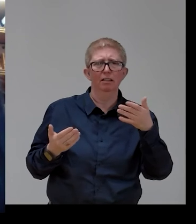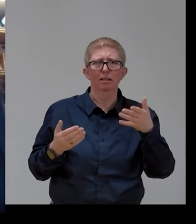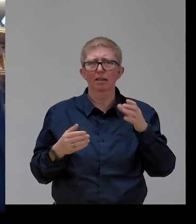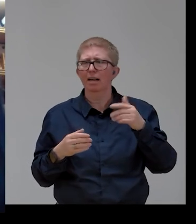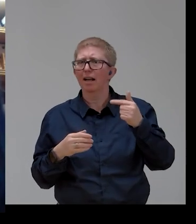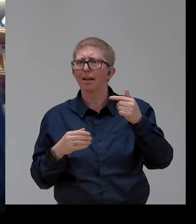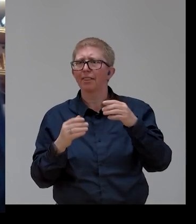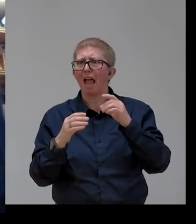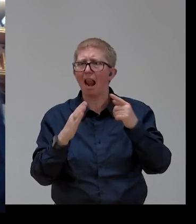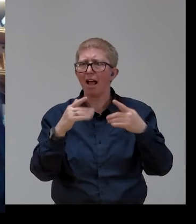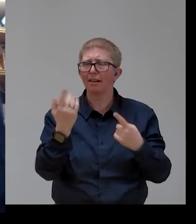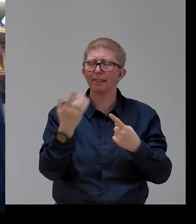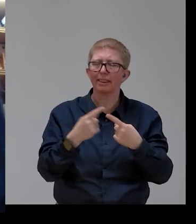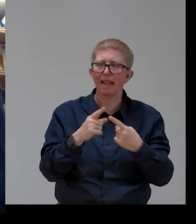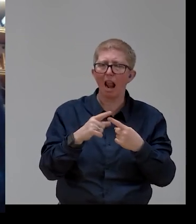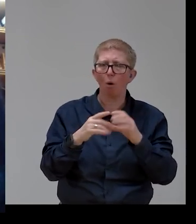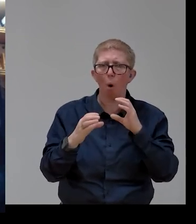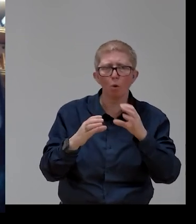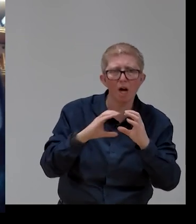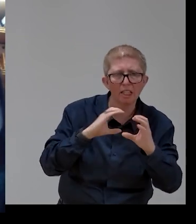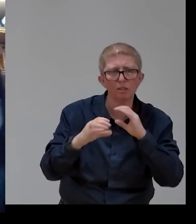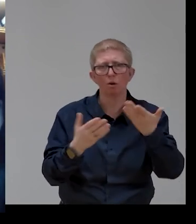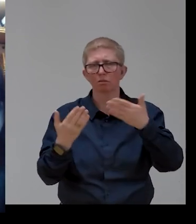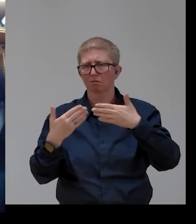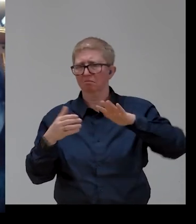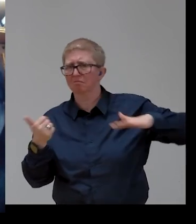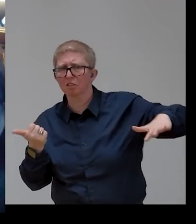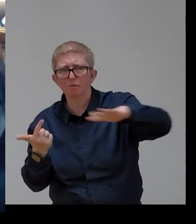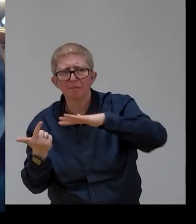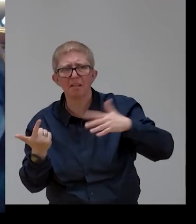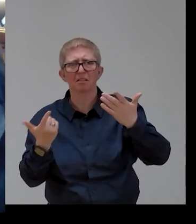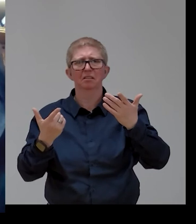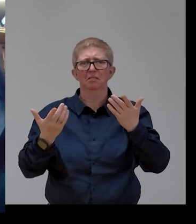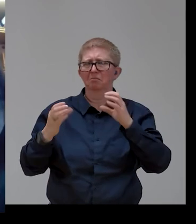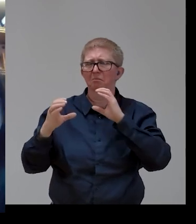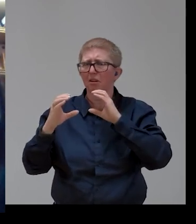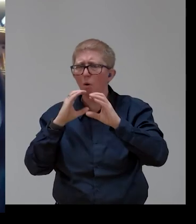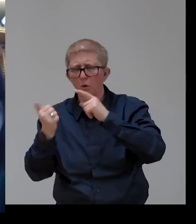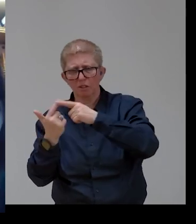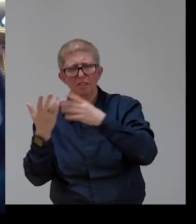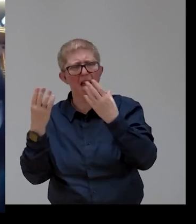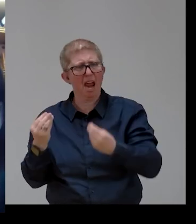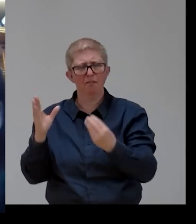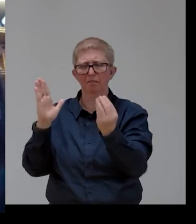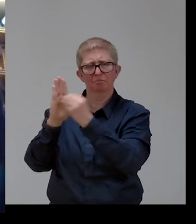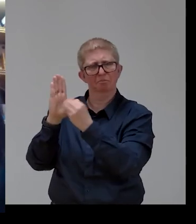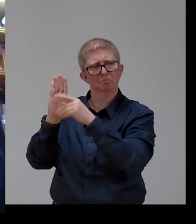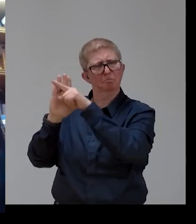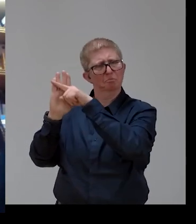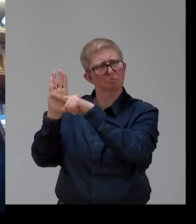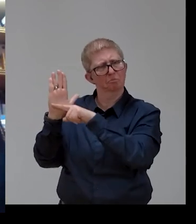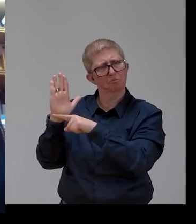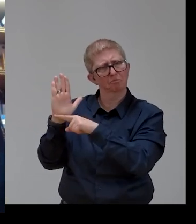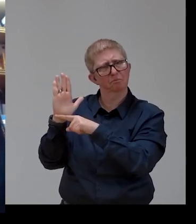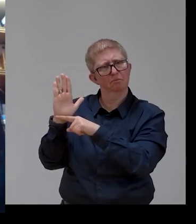Services, the Public Procurement Directive, they all contain provisions requiring accessibility. Of course, the funds can finance